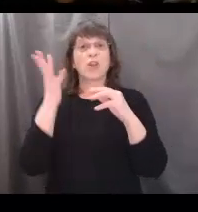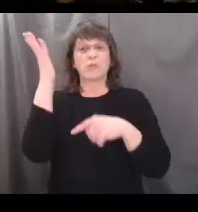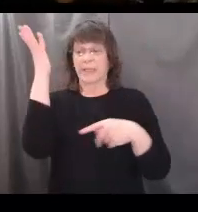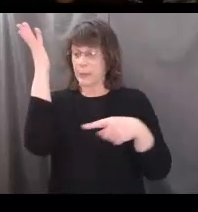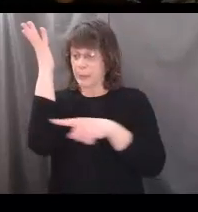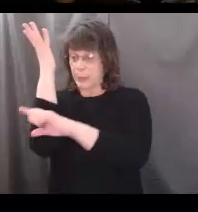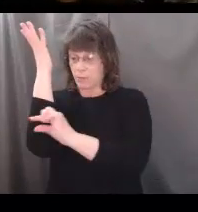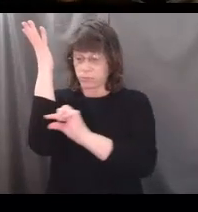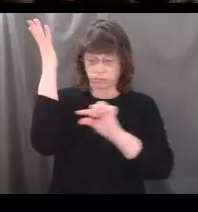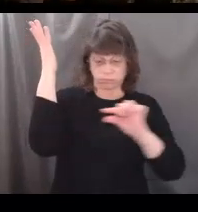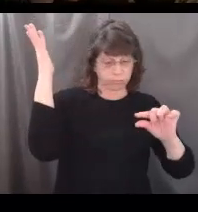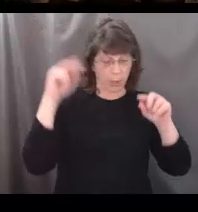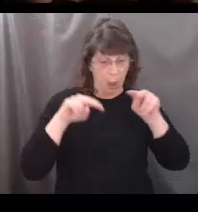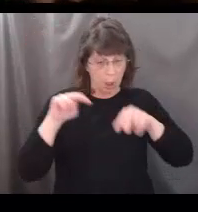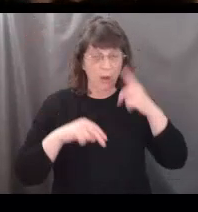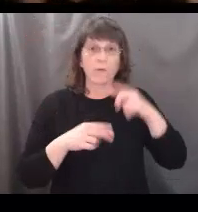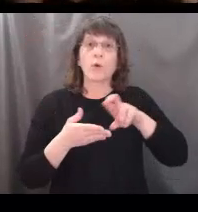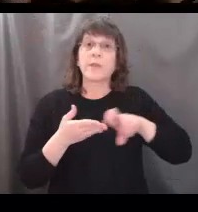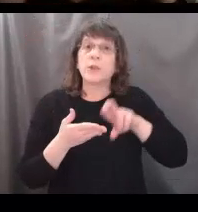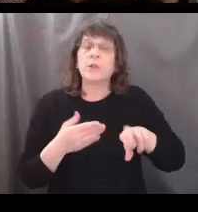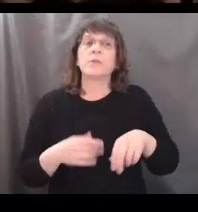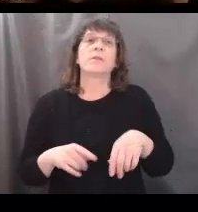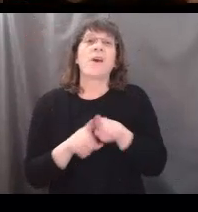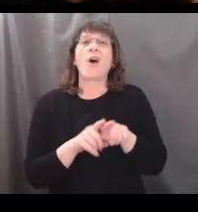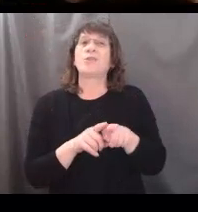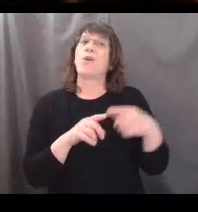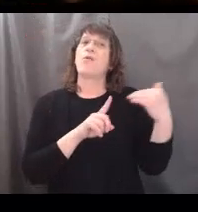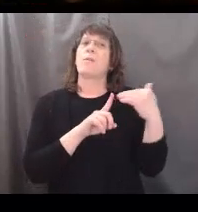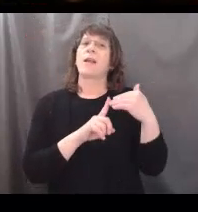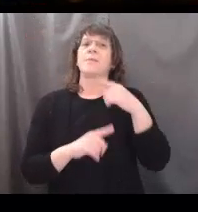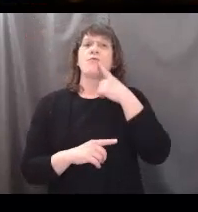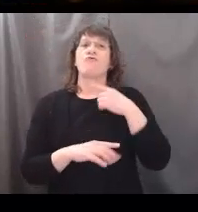for research. And it reminds me of redwoods.